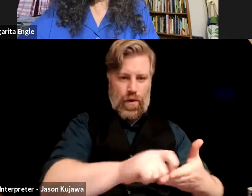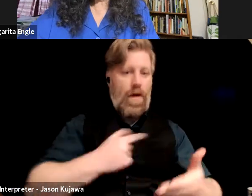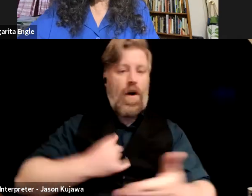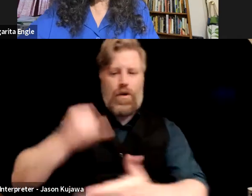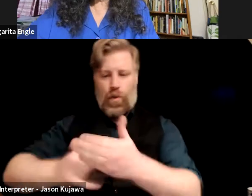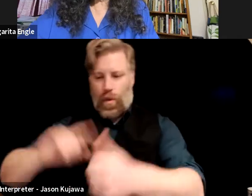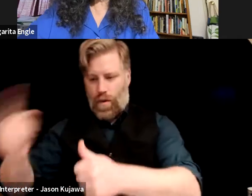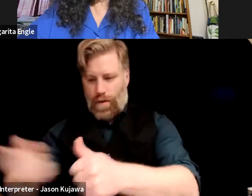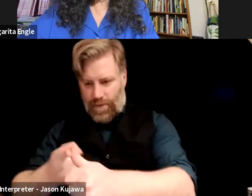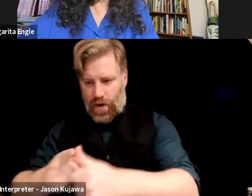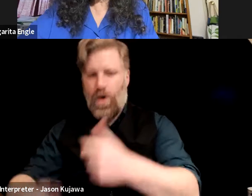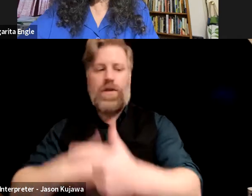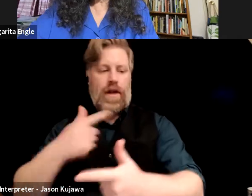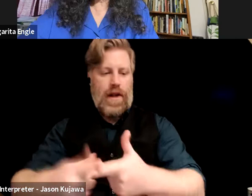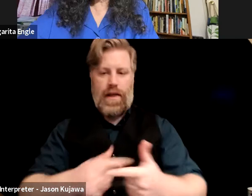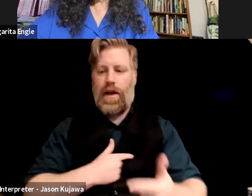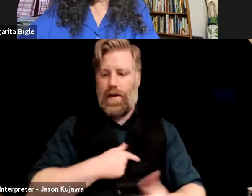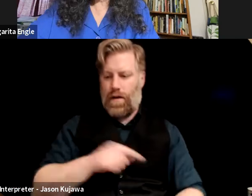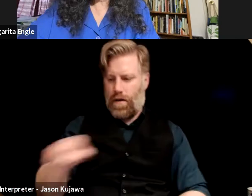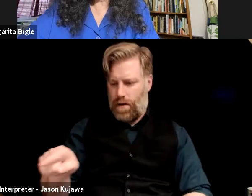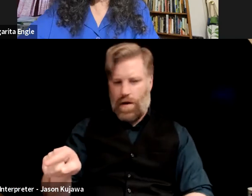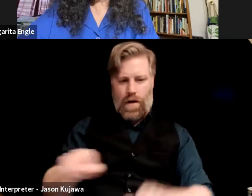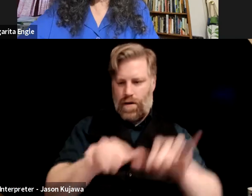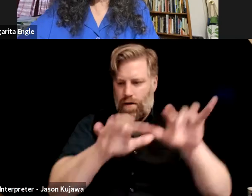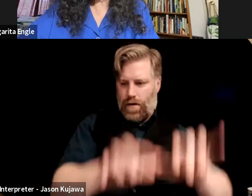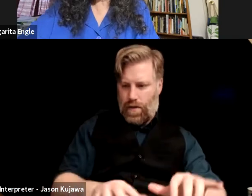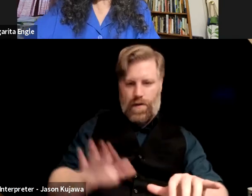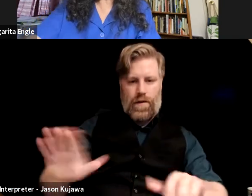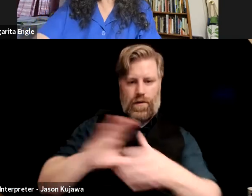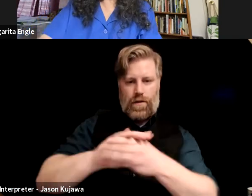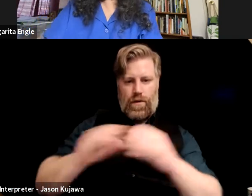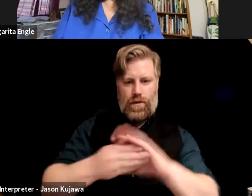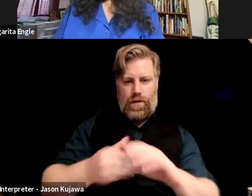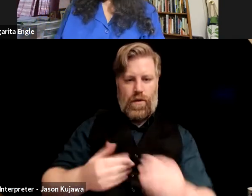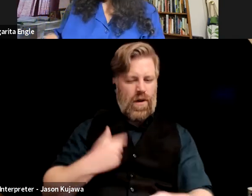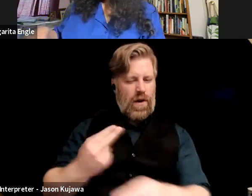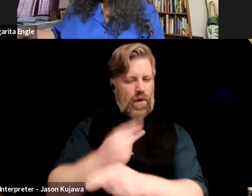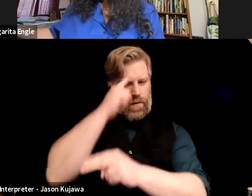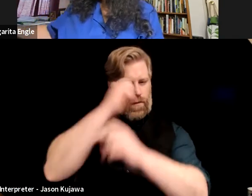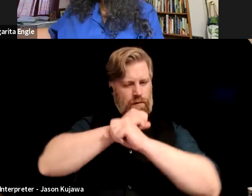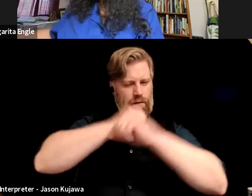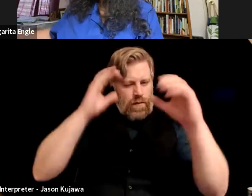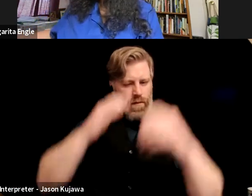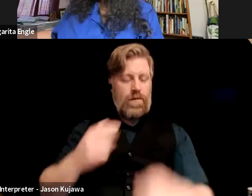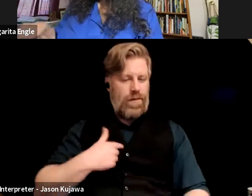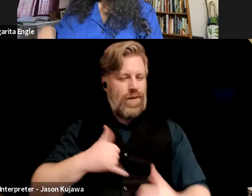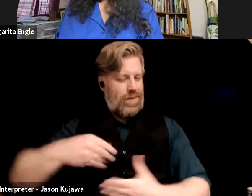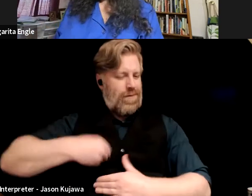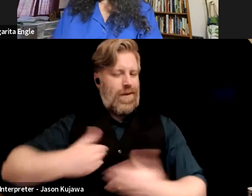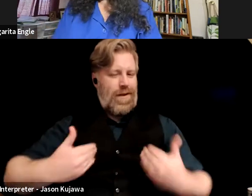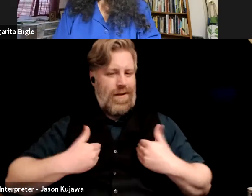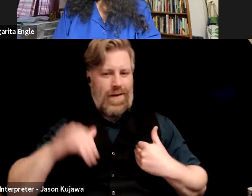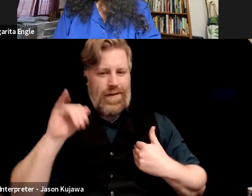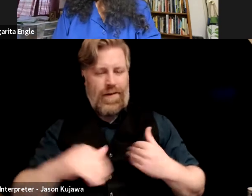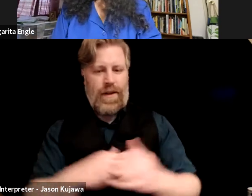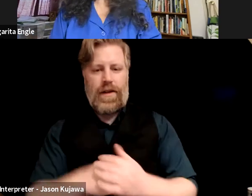and what I imagined the story would be like. So there's still a part of me that kind of thinks like that in the first Stella that I wrote Solideus is something